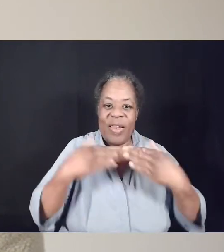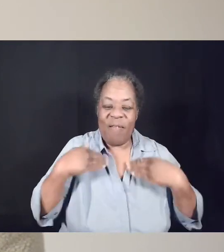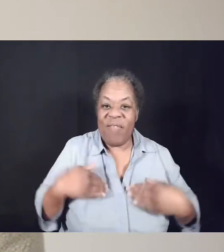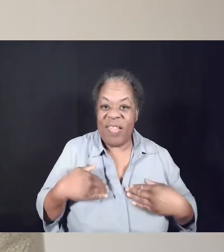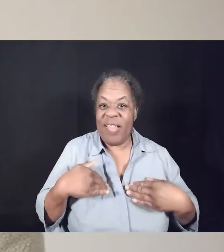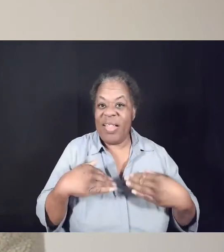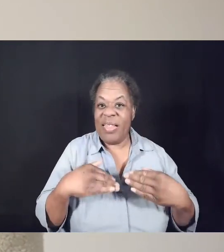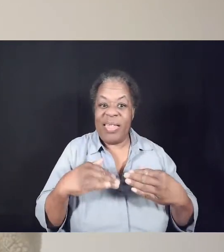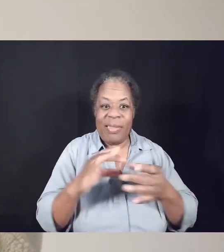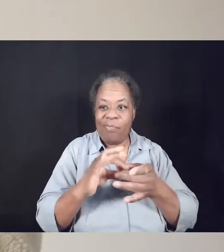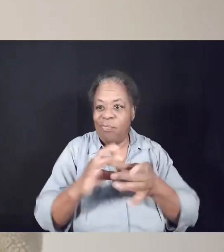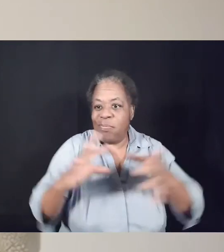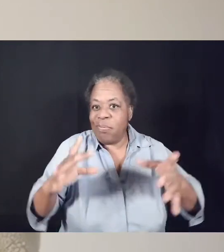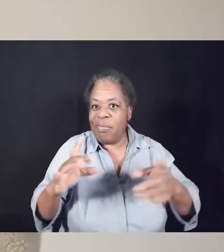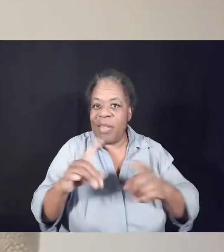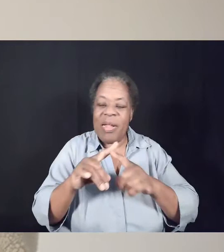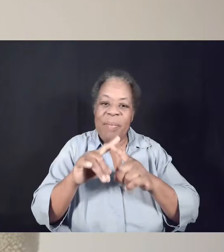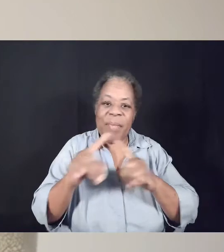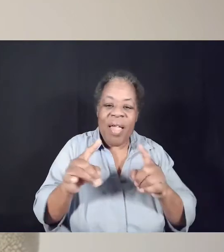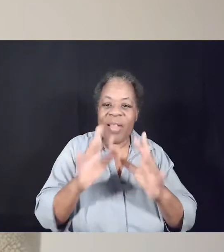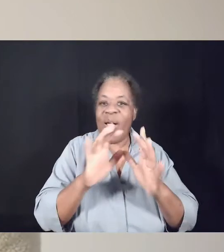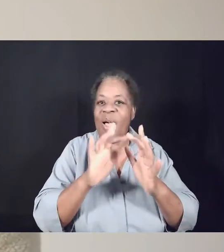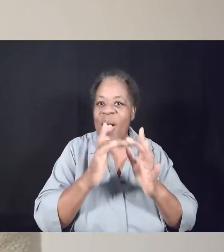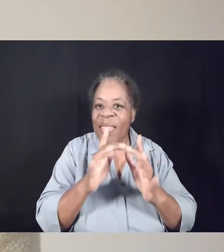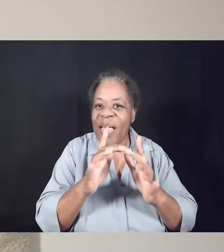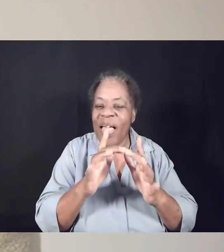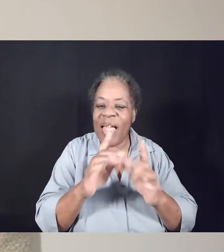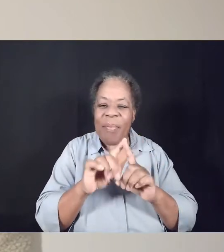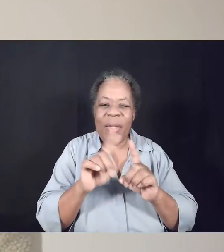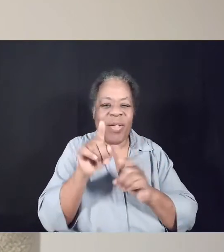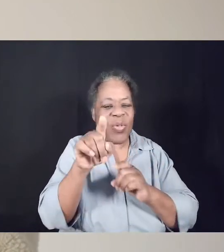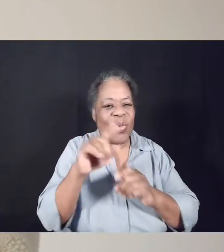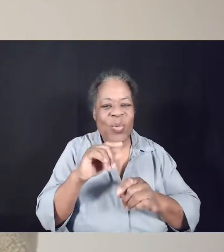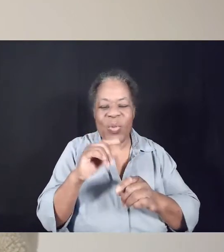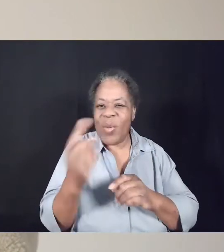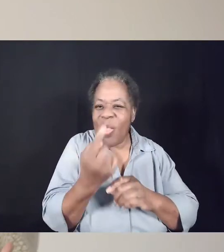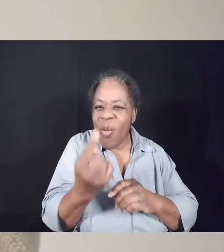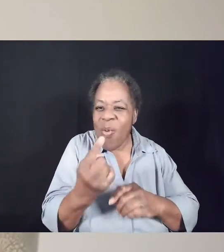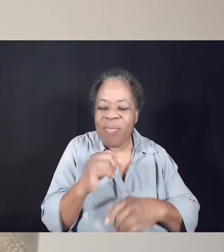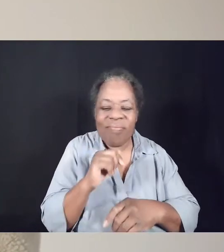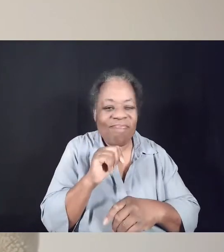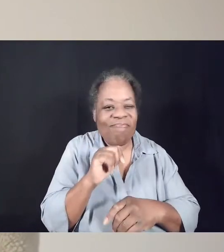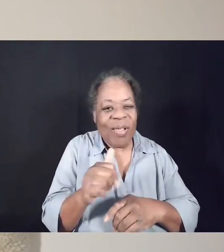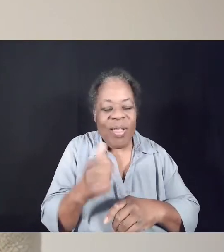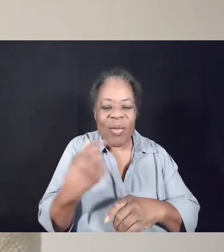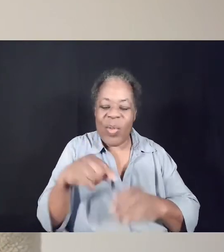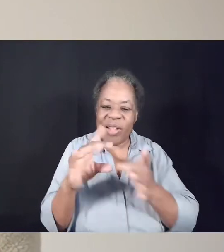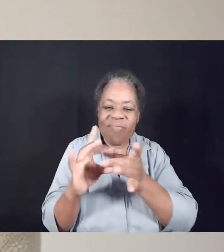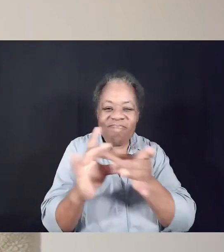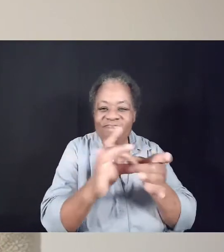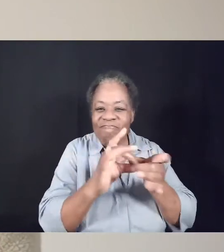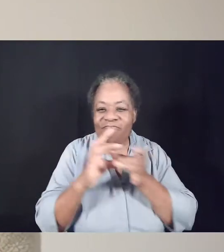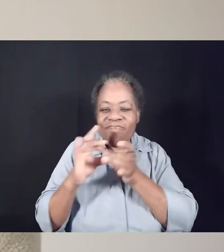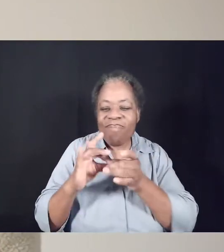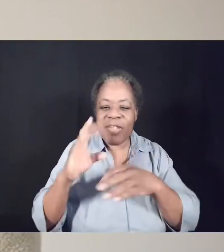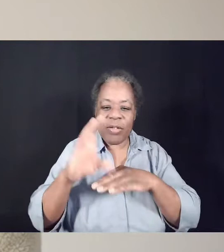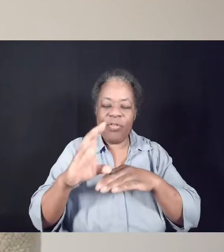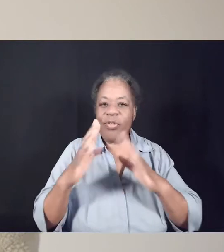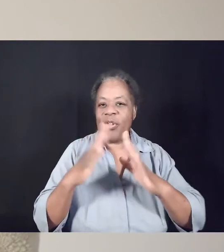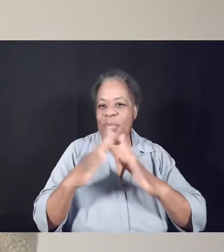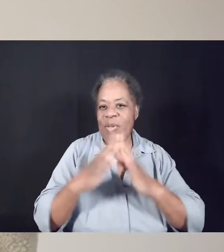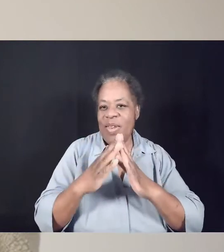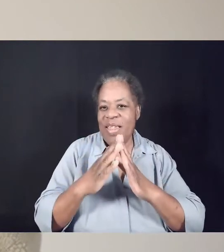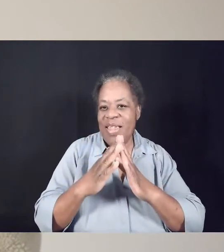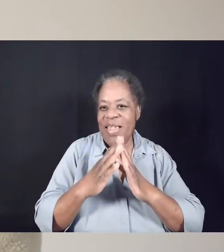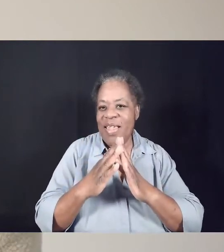space, know that you do not stand alone this day, we're tethered by this church community. I pray that this